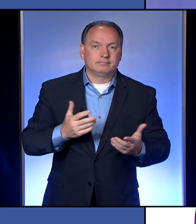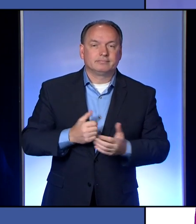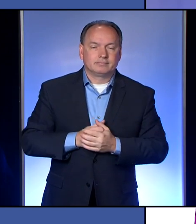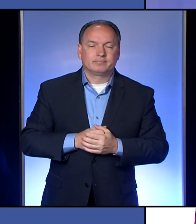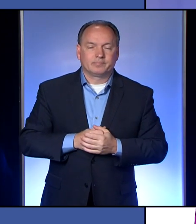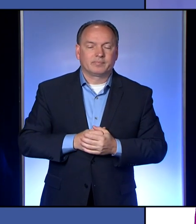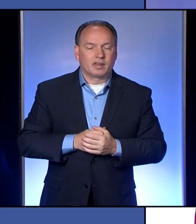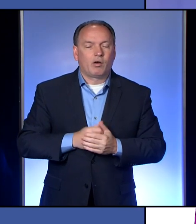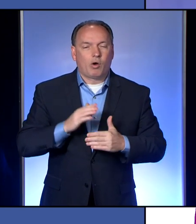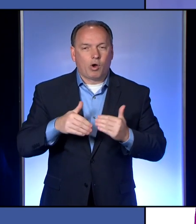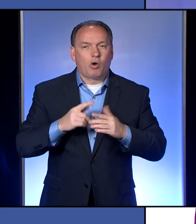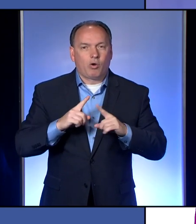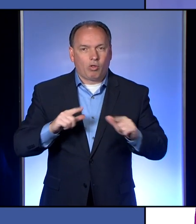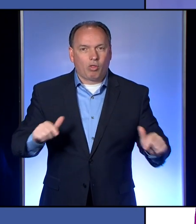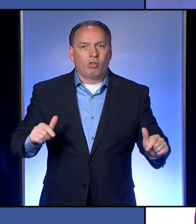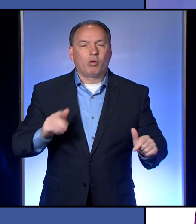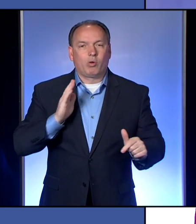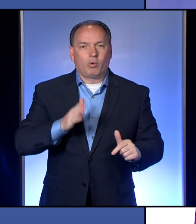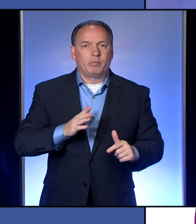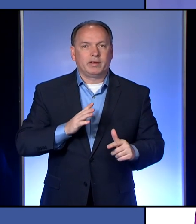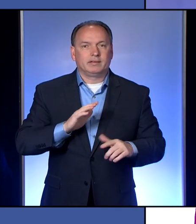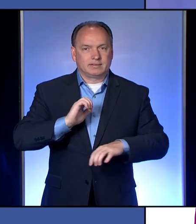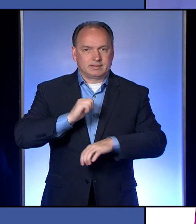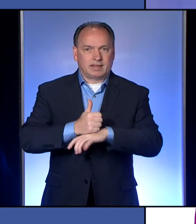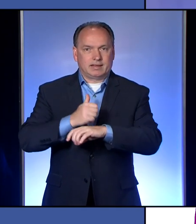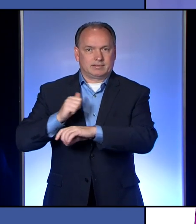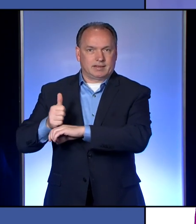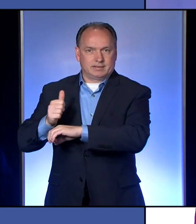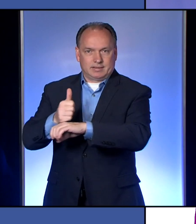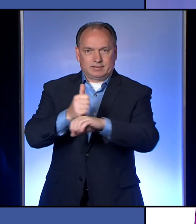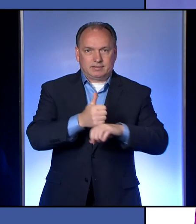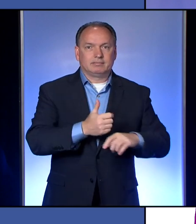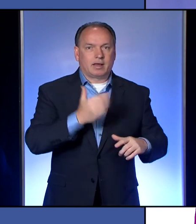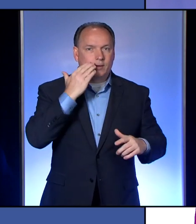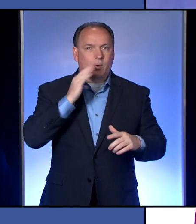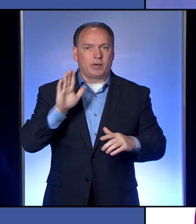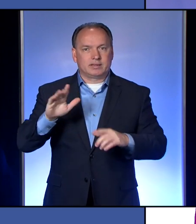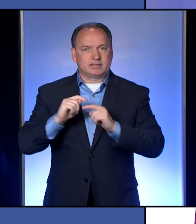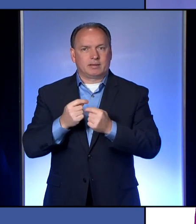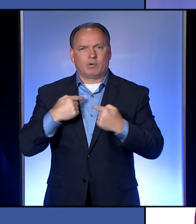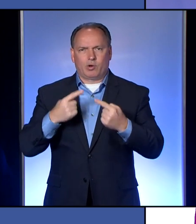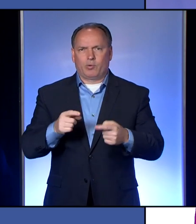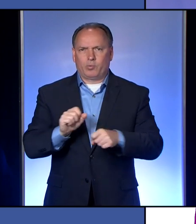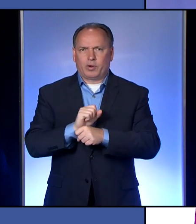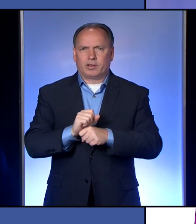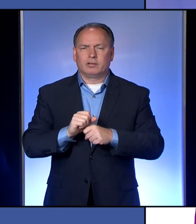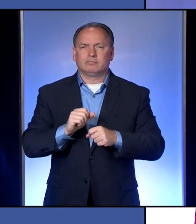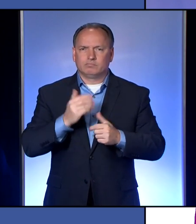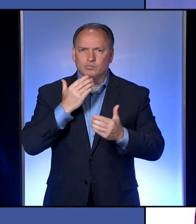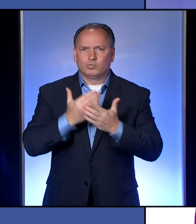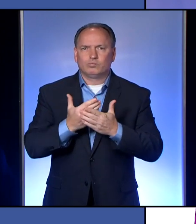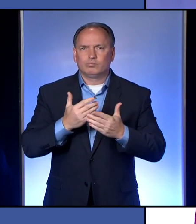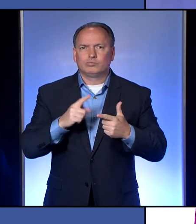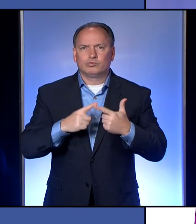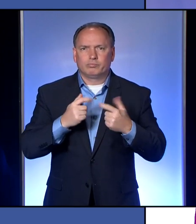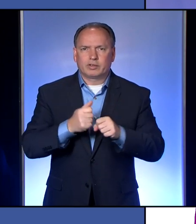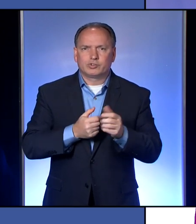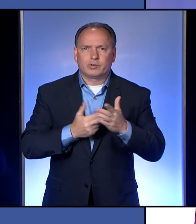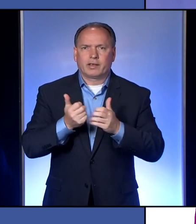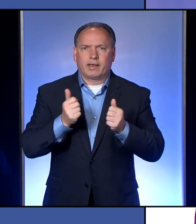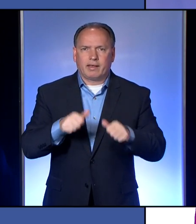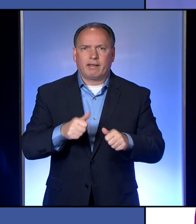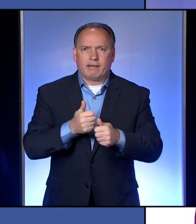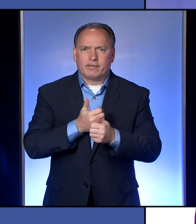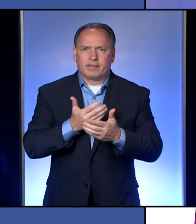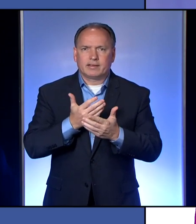all of those things will be in place and I know he and his team are working diligently to make sure that they can do everything